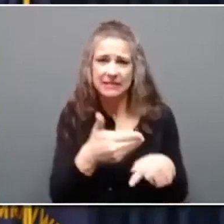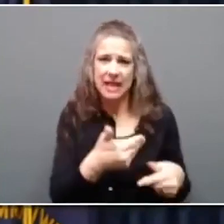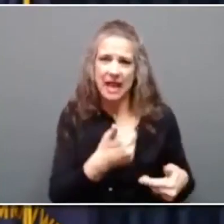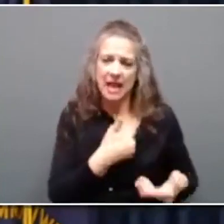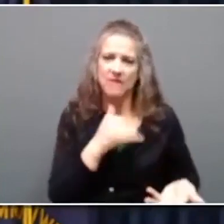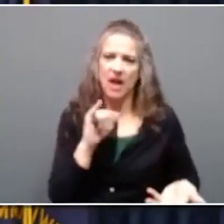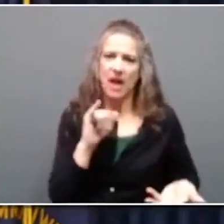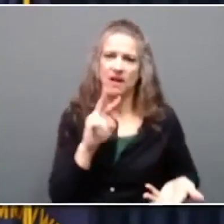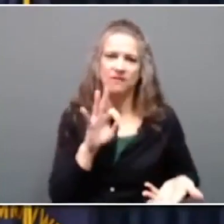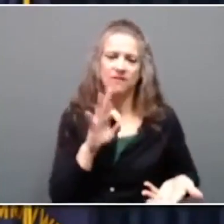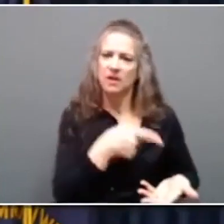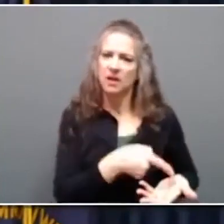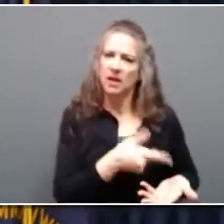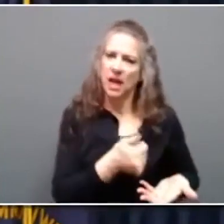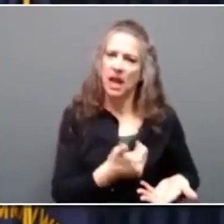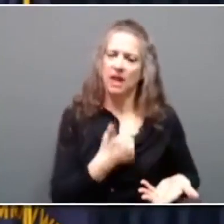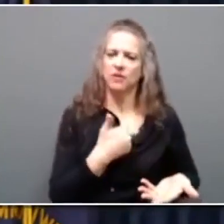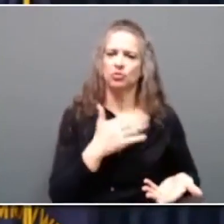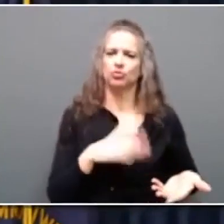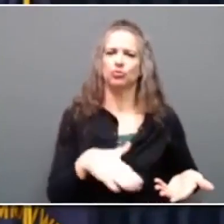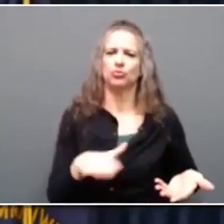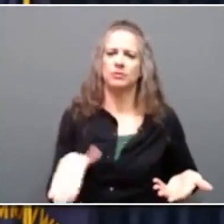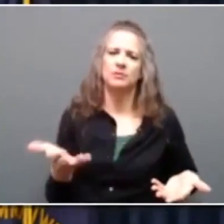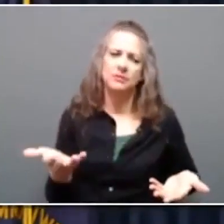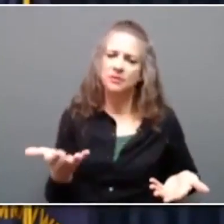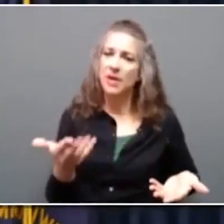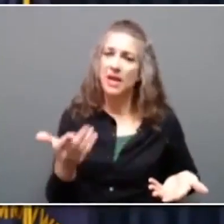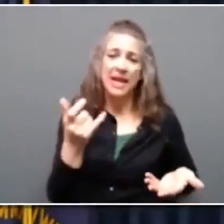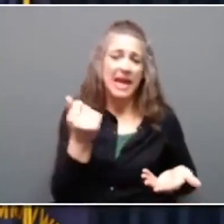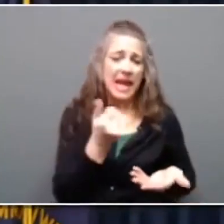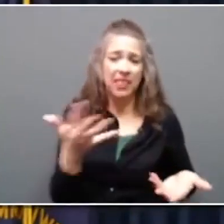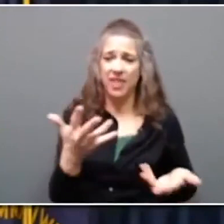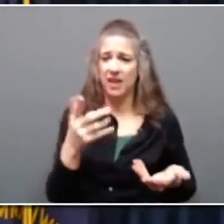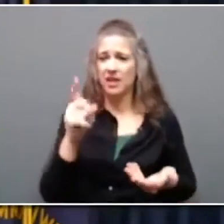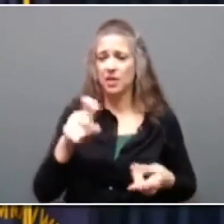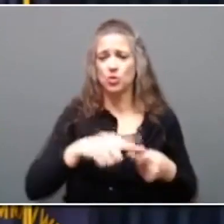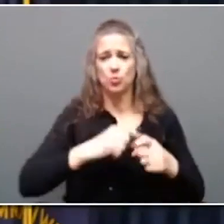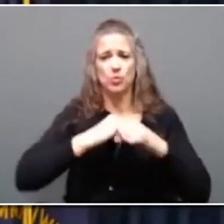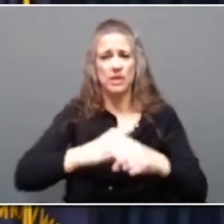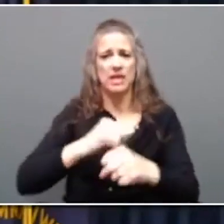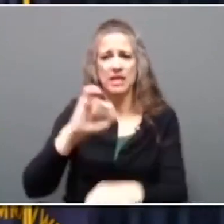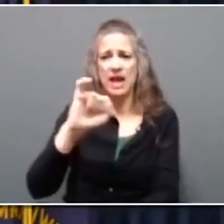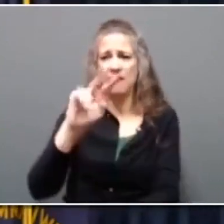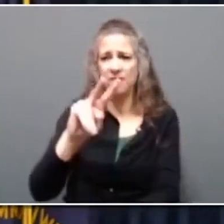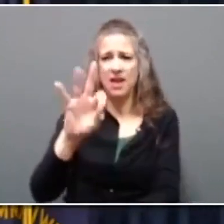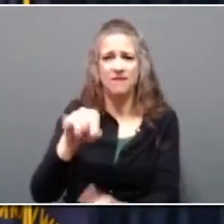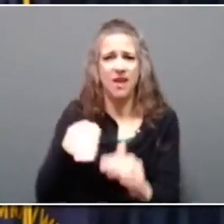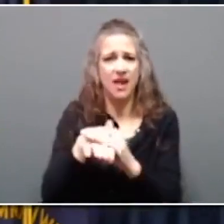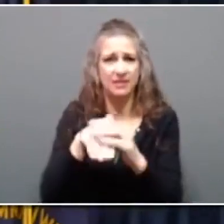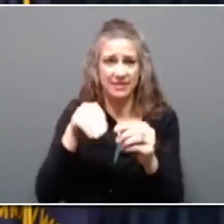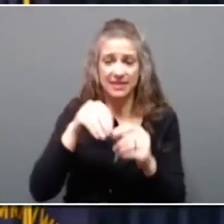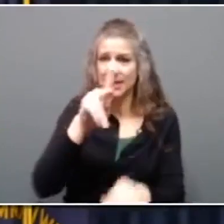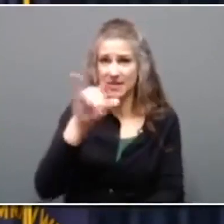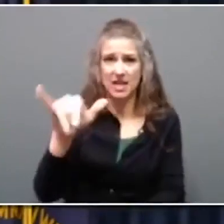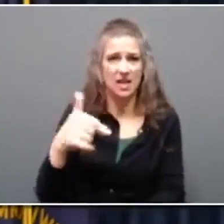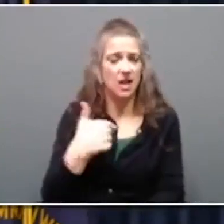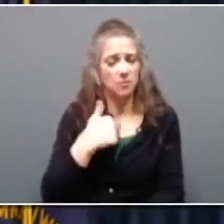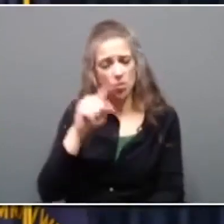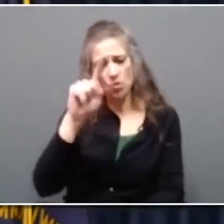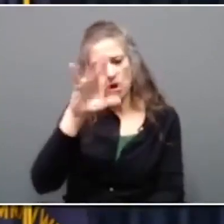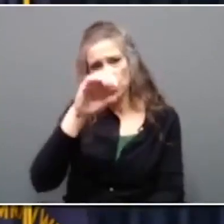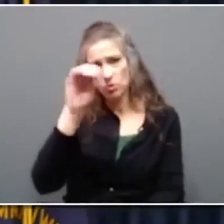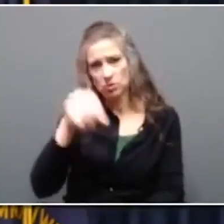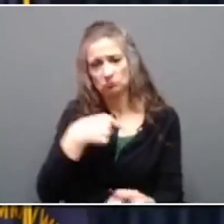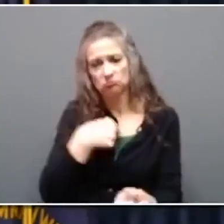this world. So anything that needs to be done to protect IVF or IVF access in Kentucky, I am 100%